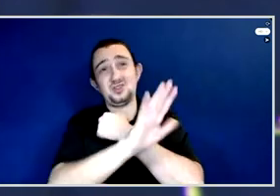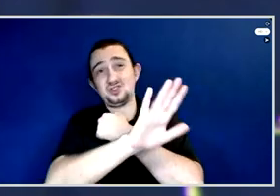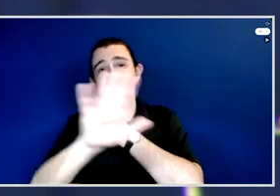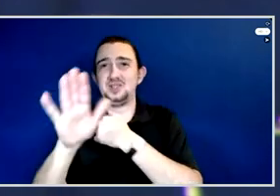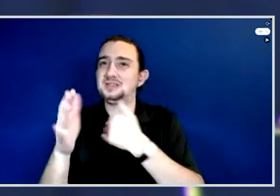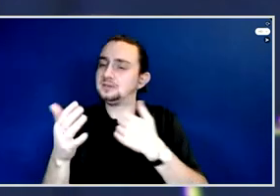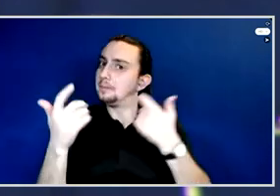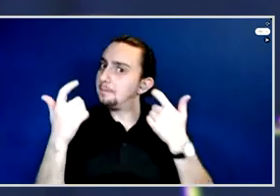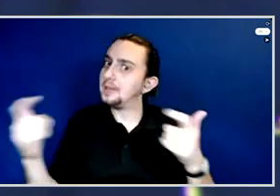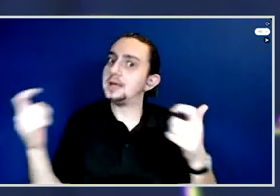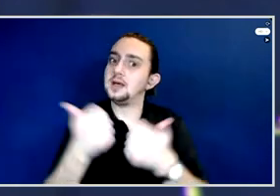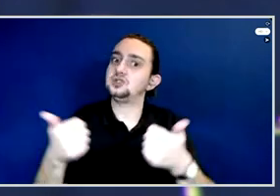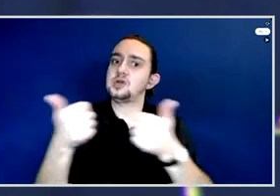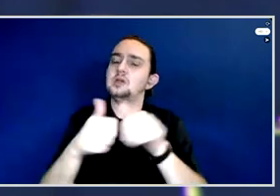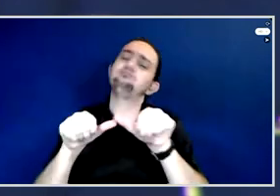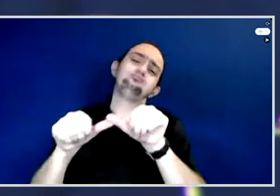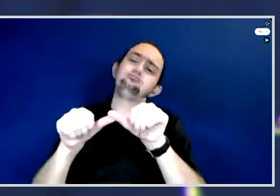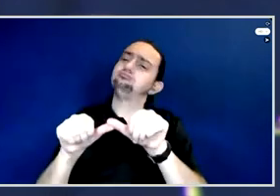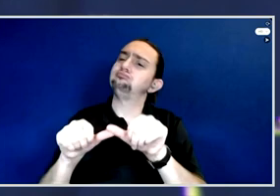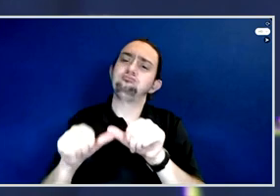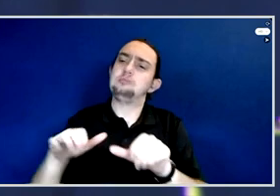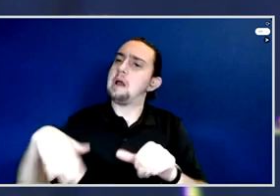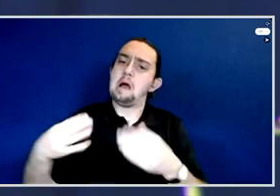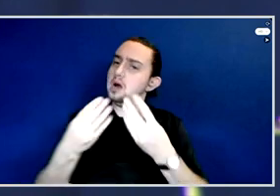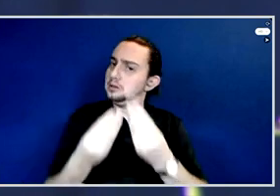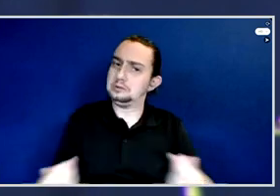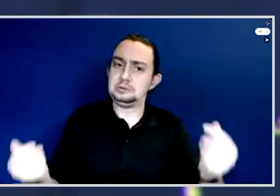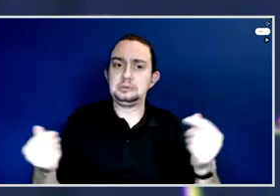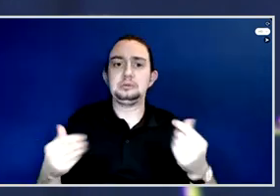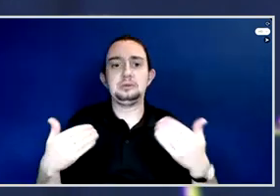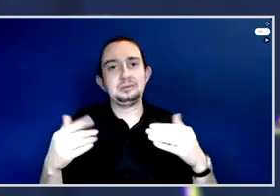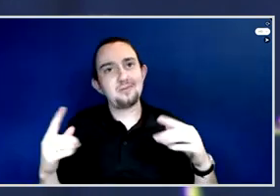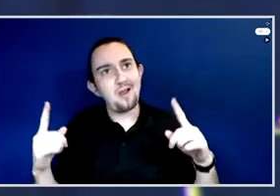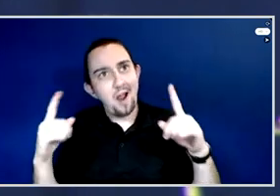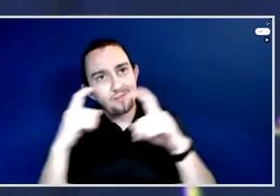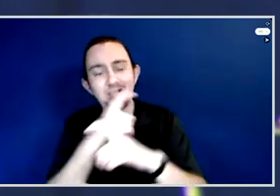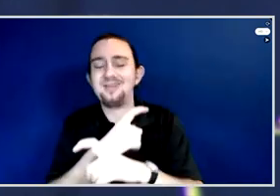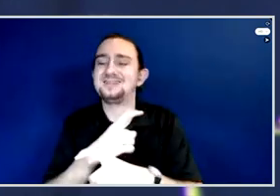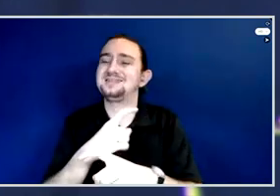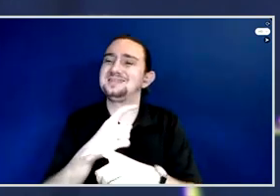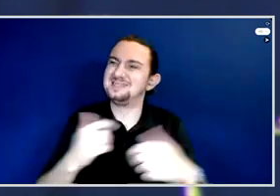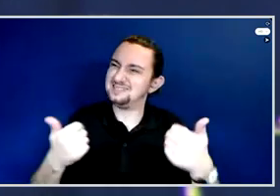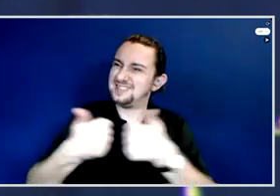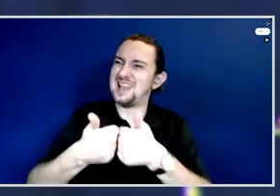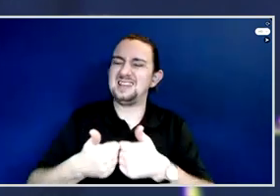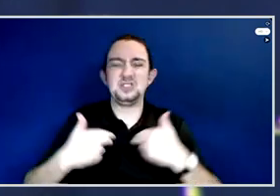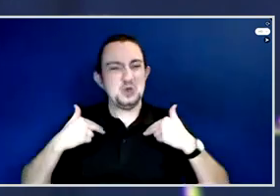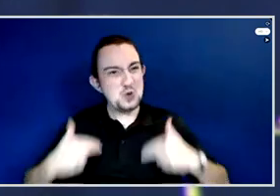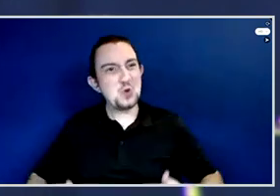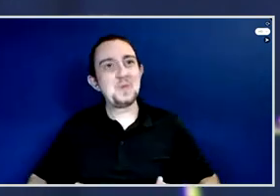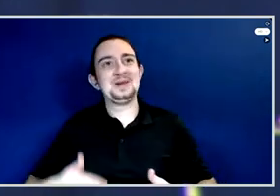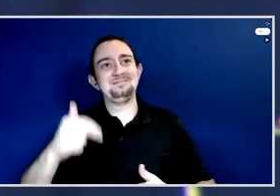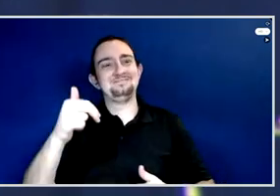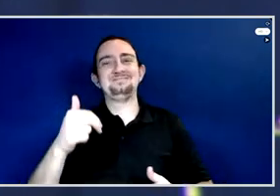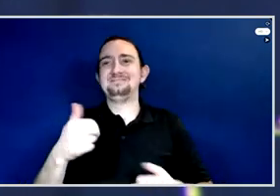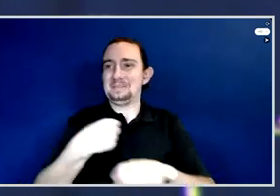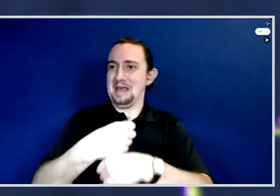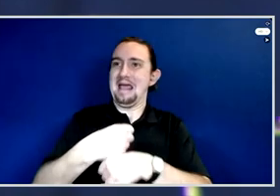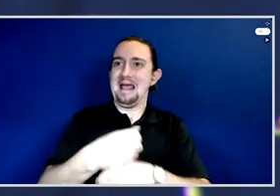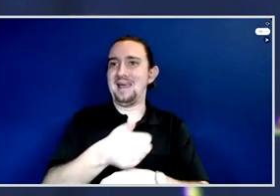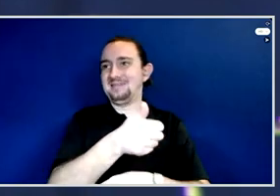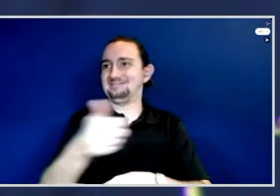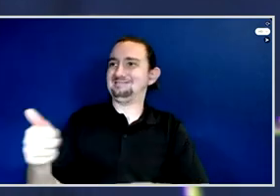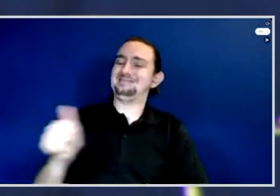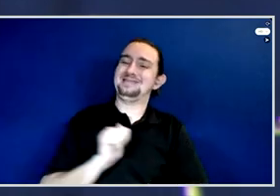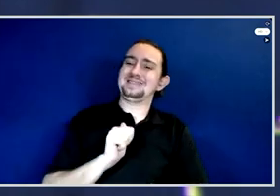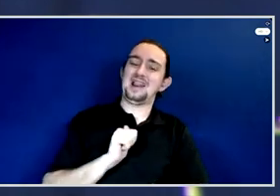complex human design, man-made challenge that we have and it continues.